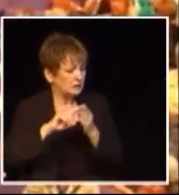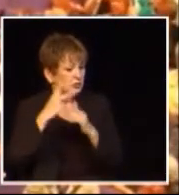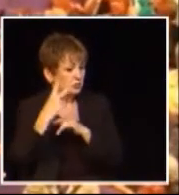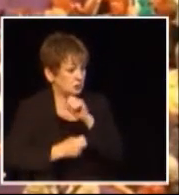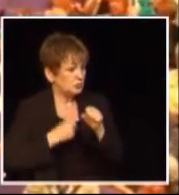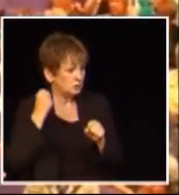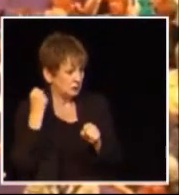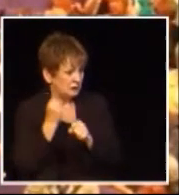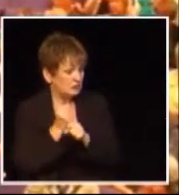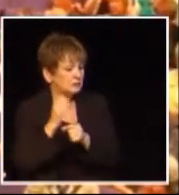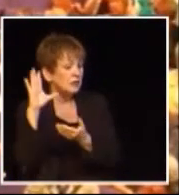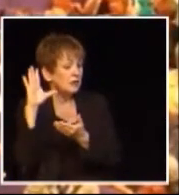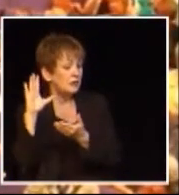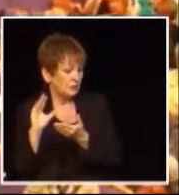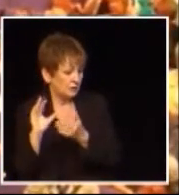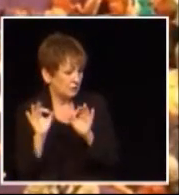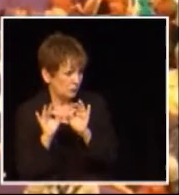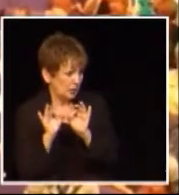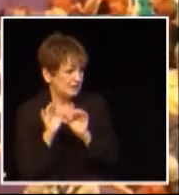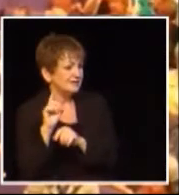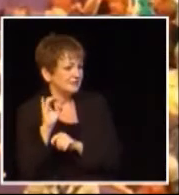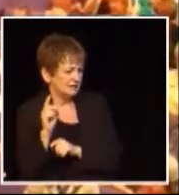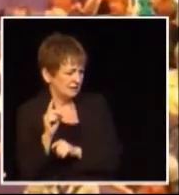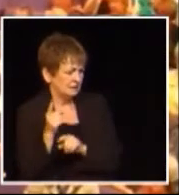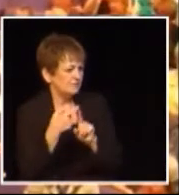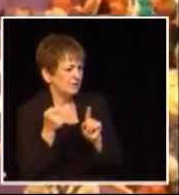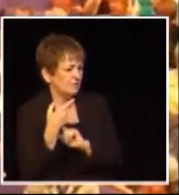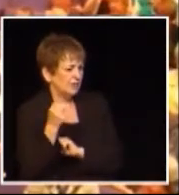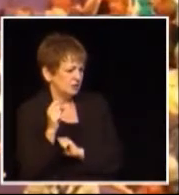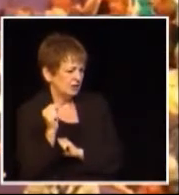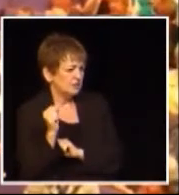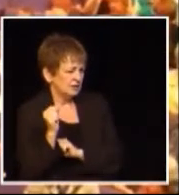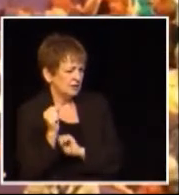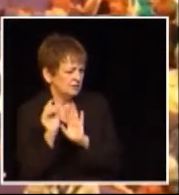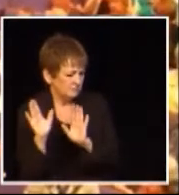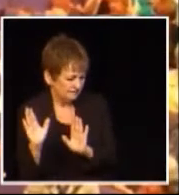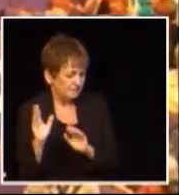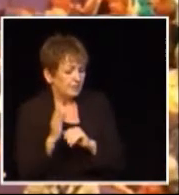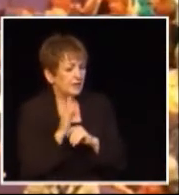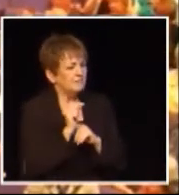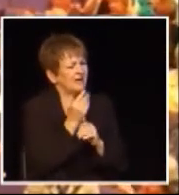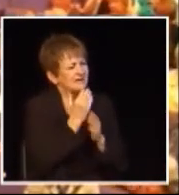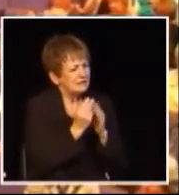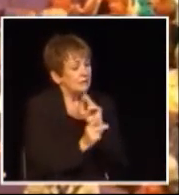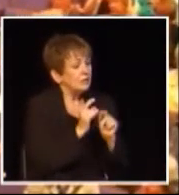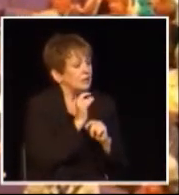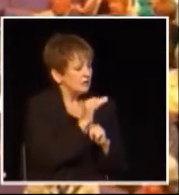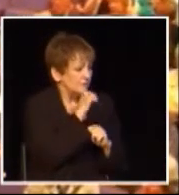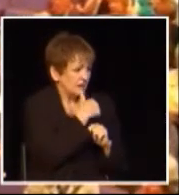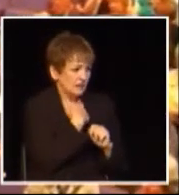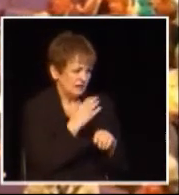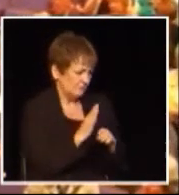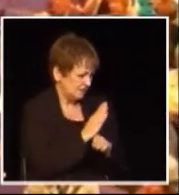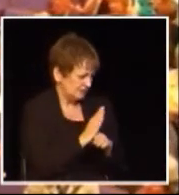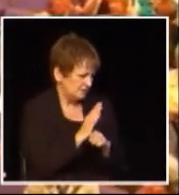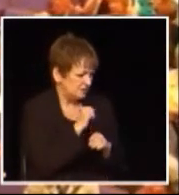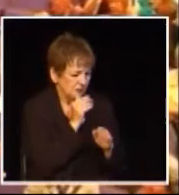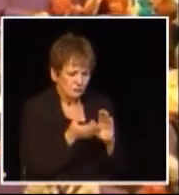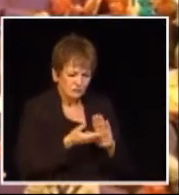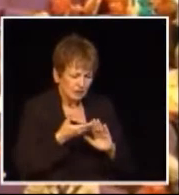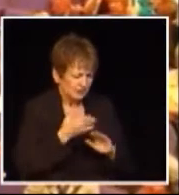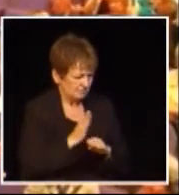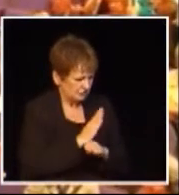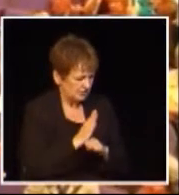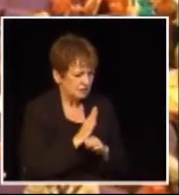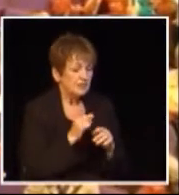the first two years prices did come down significantly but the other thing that individuals that aren't running their own business